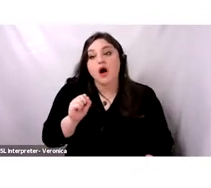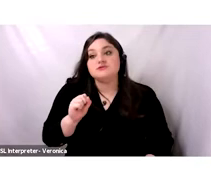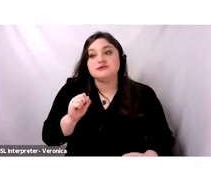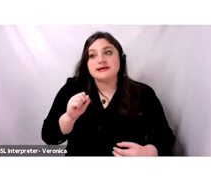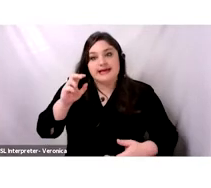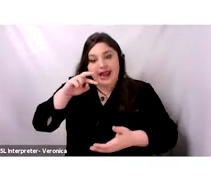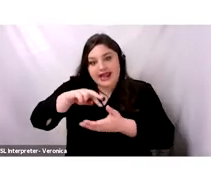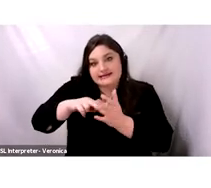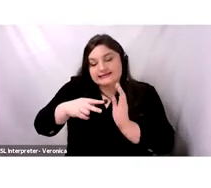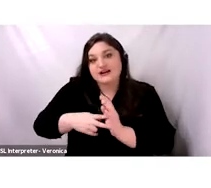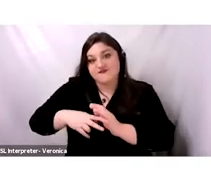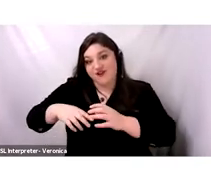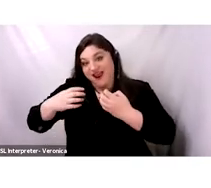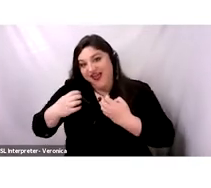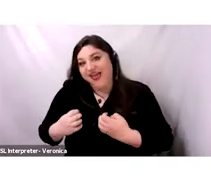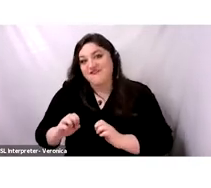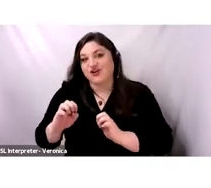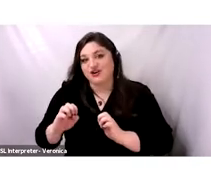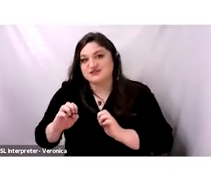mainly directed towards